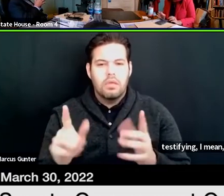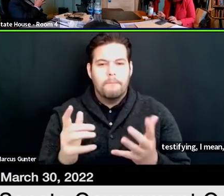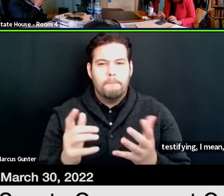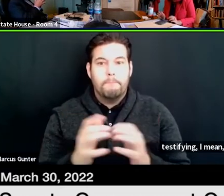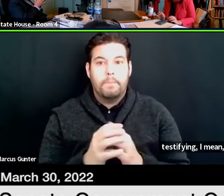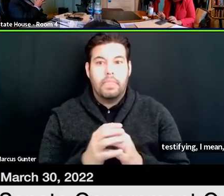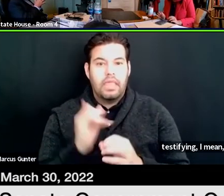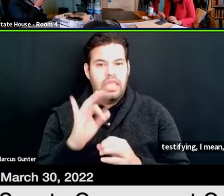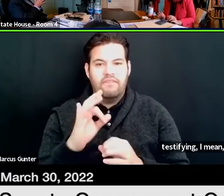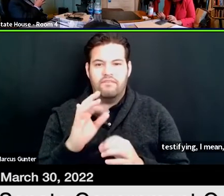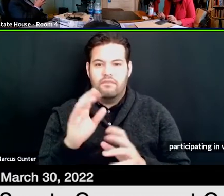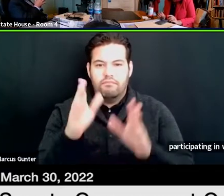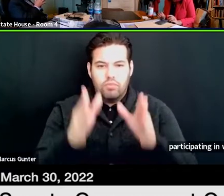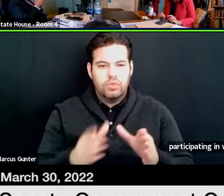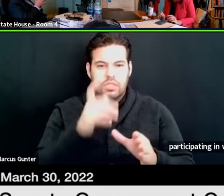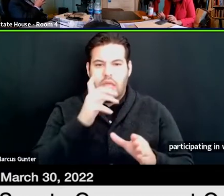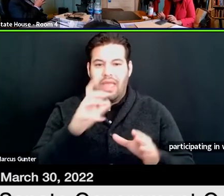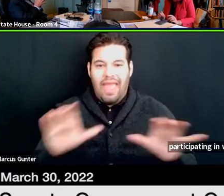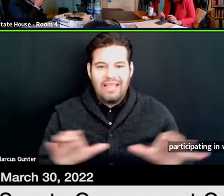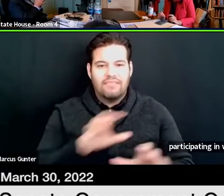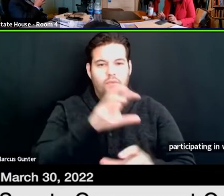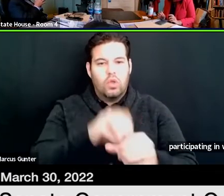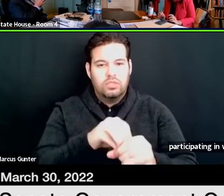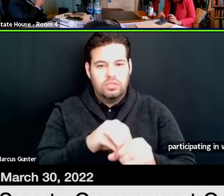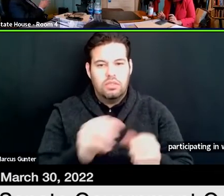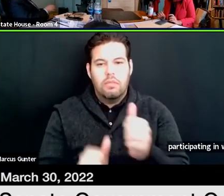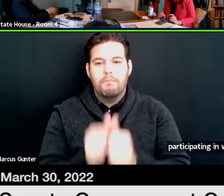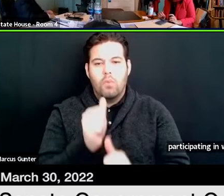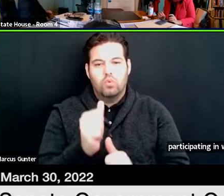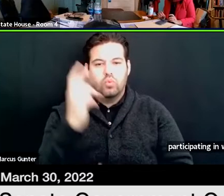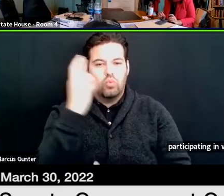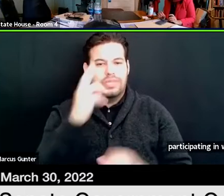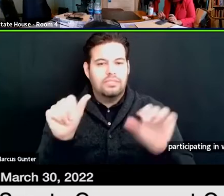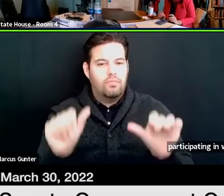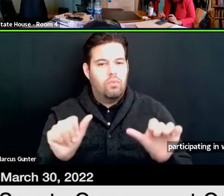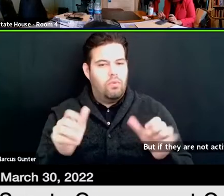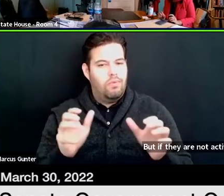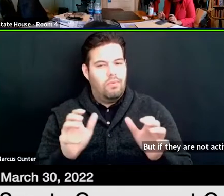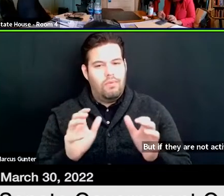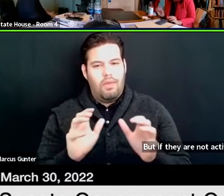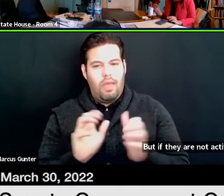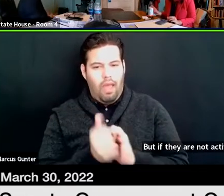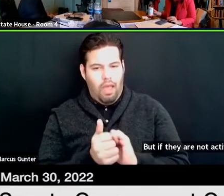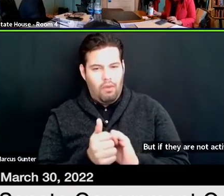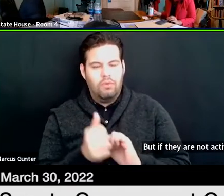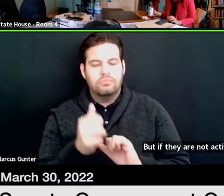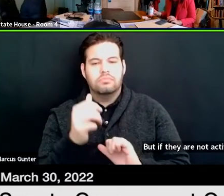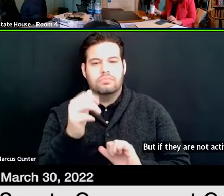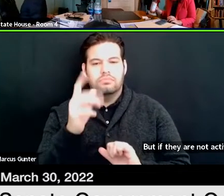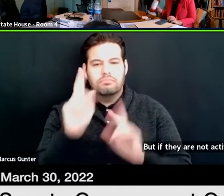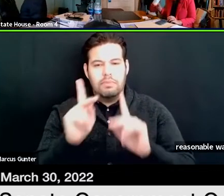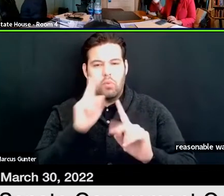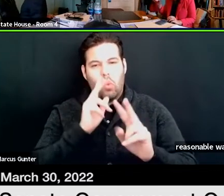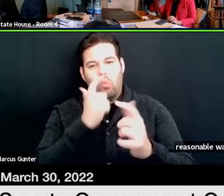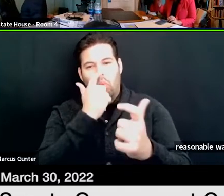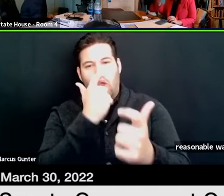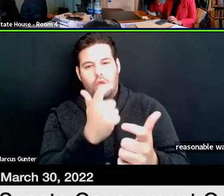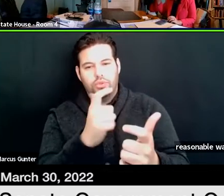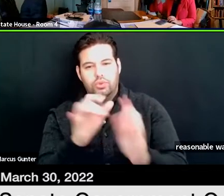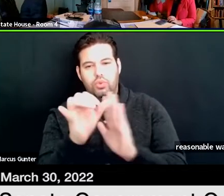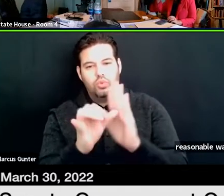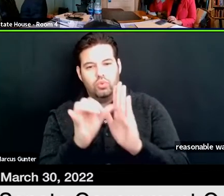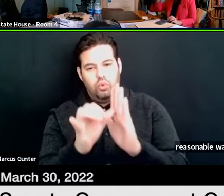the most reasonable way is for people to watch the YouTube